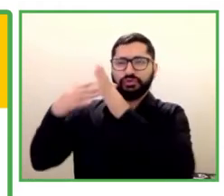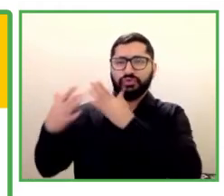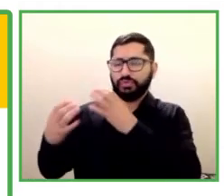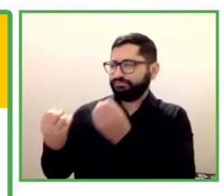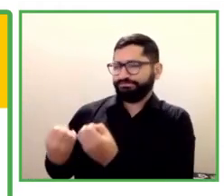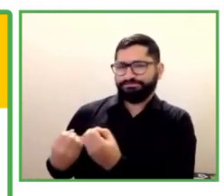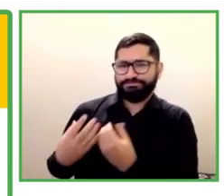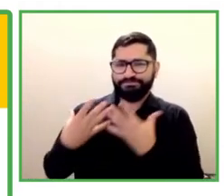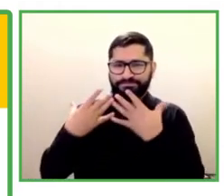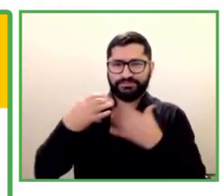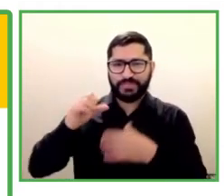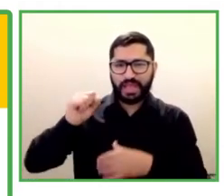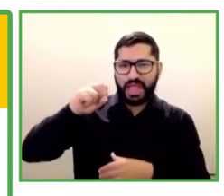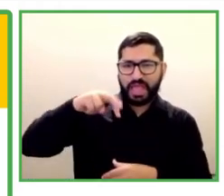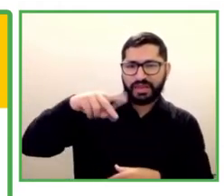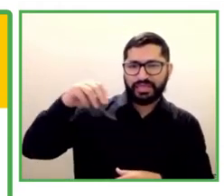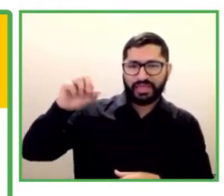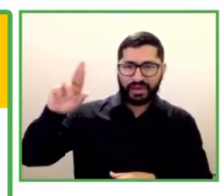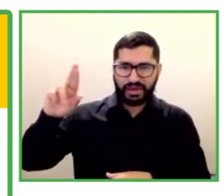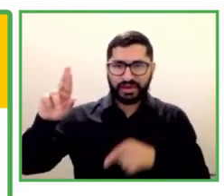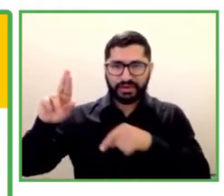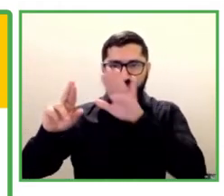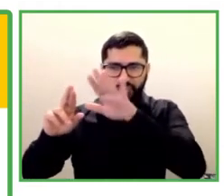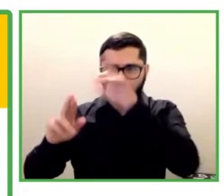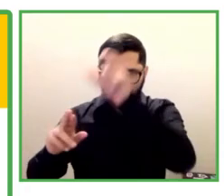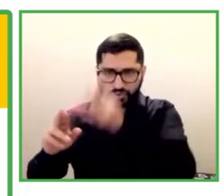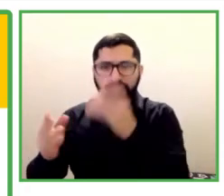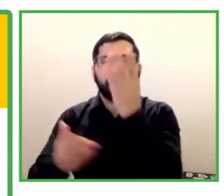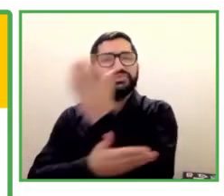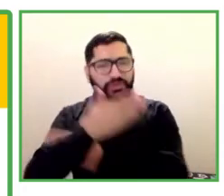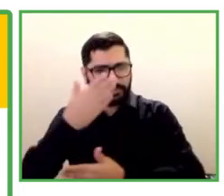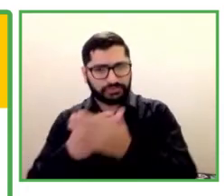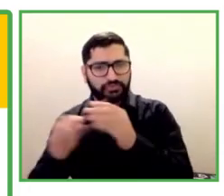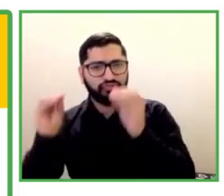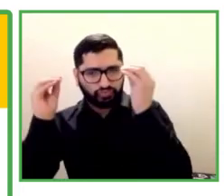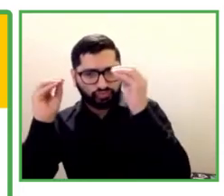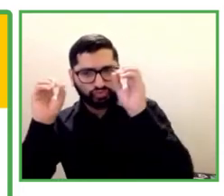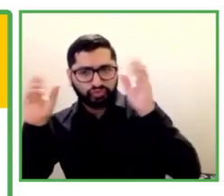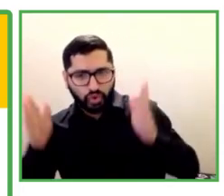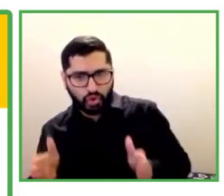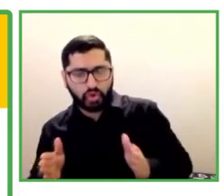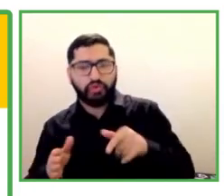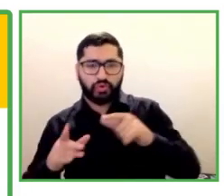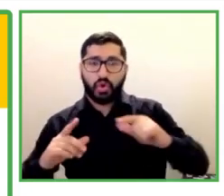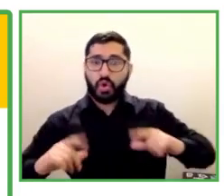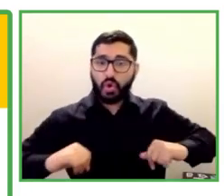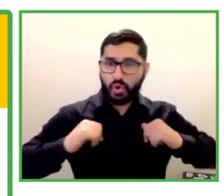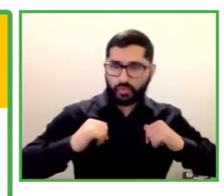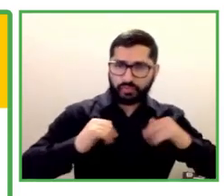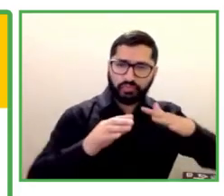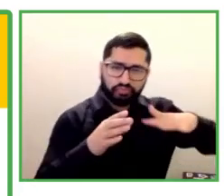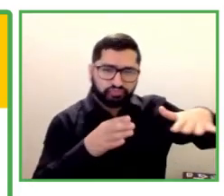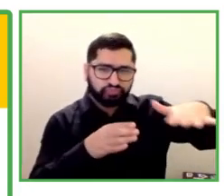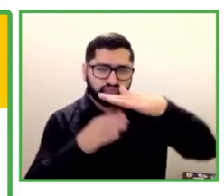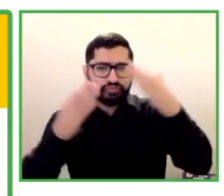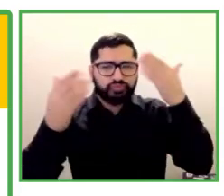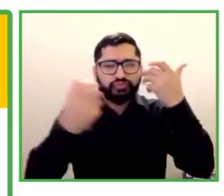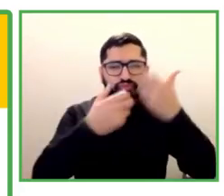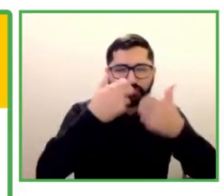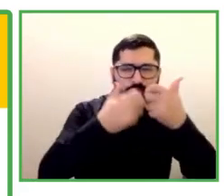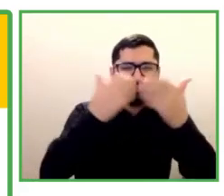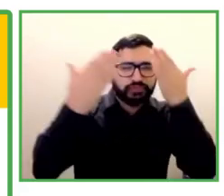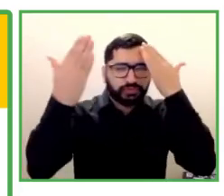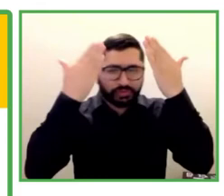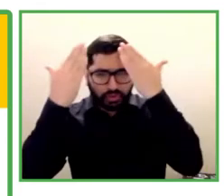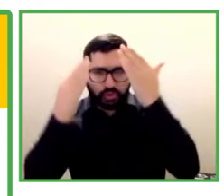person with a neurological condition, unemployed for four years and extremely frustrated because of this.